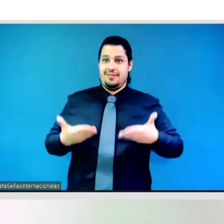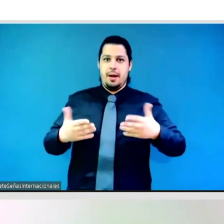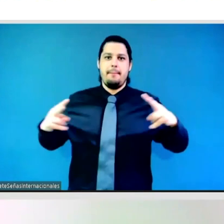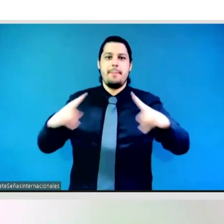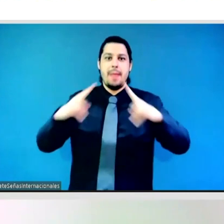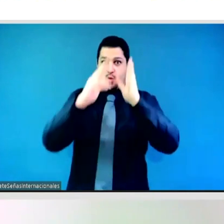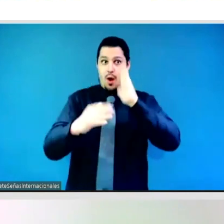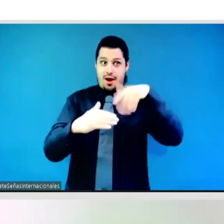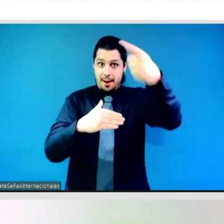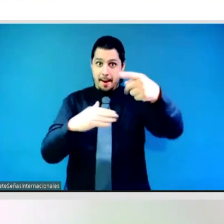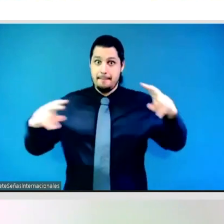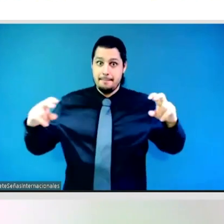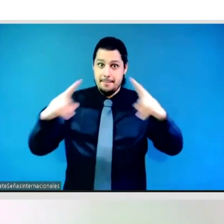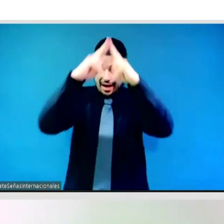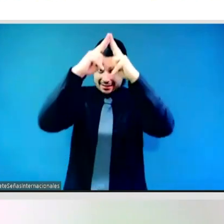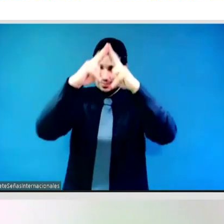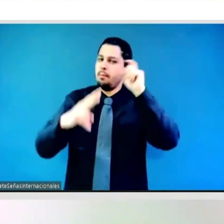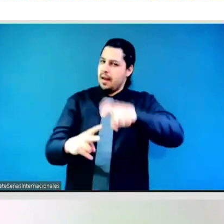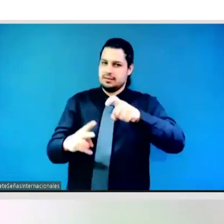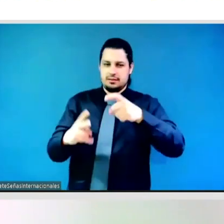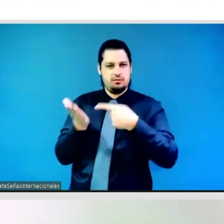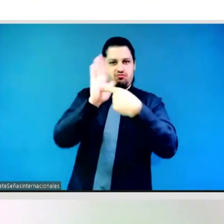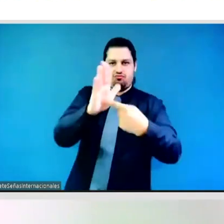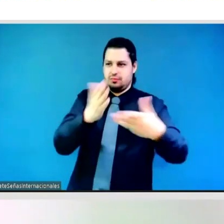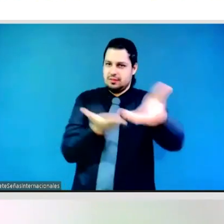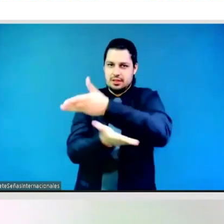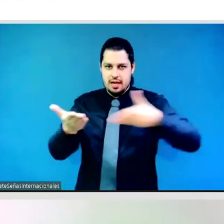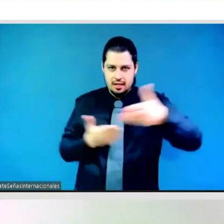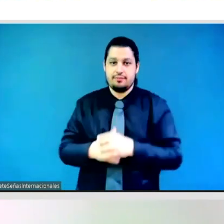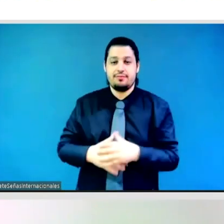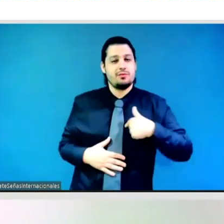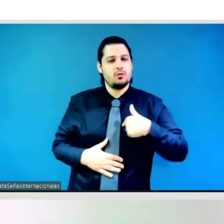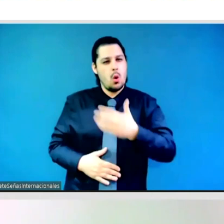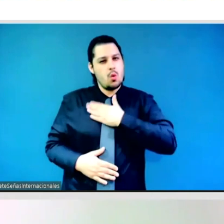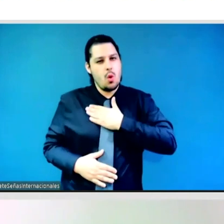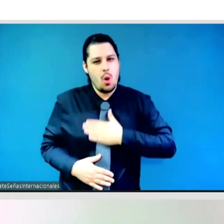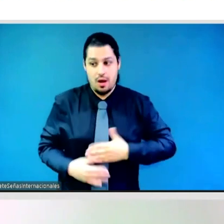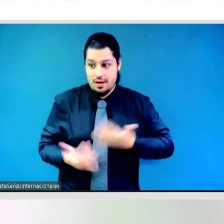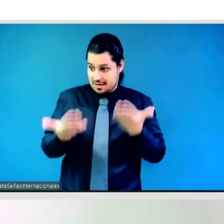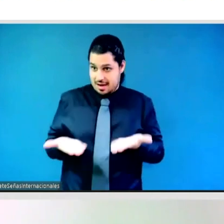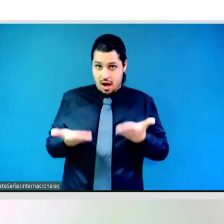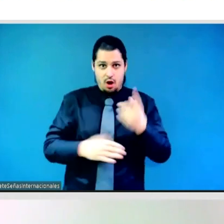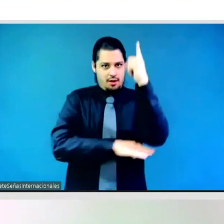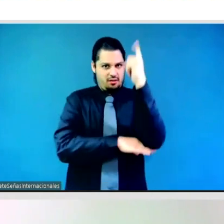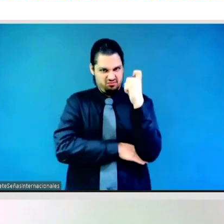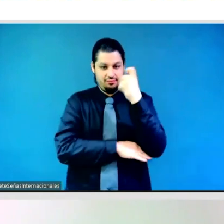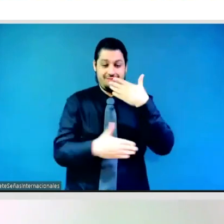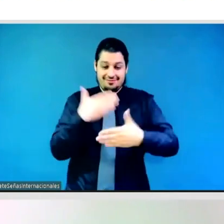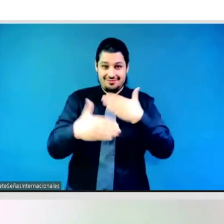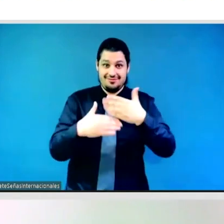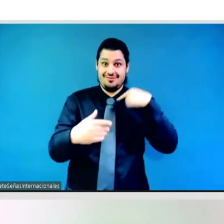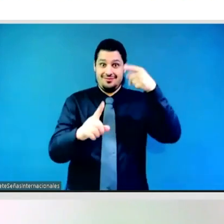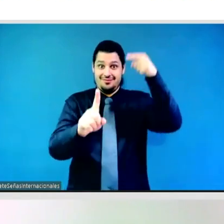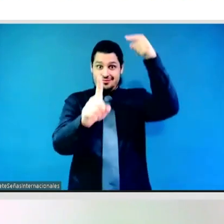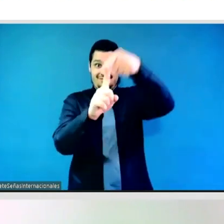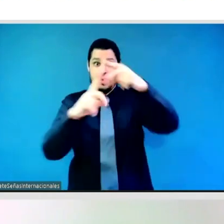intersectional age and gender sensitive poverty data that includes data on women and groups who have historically been excluded. And that